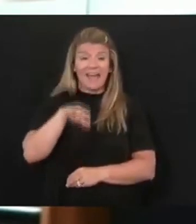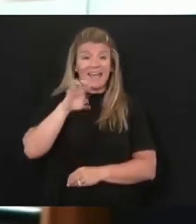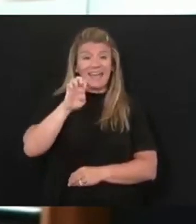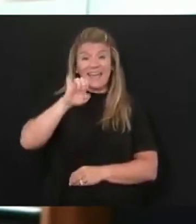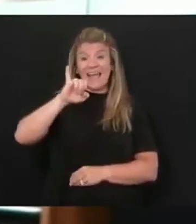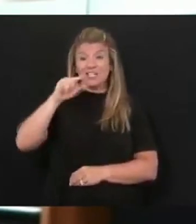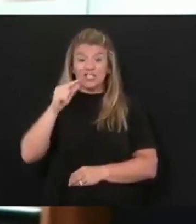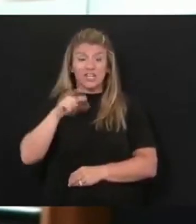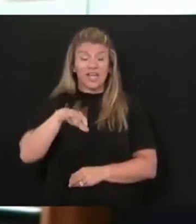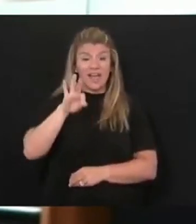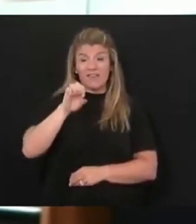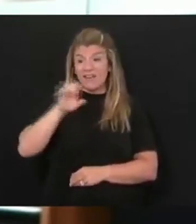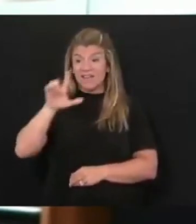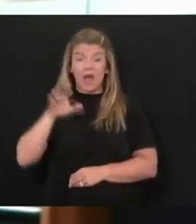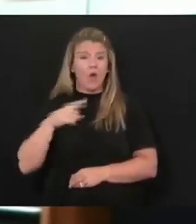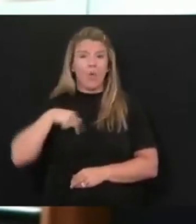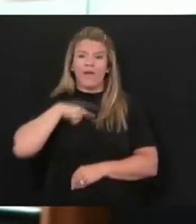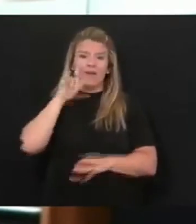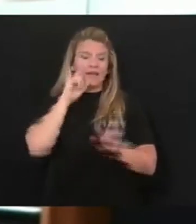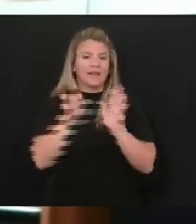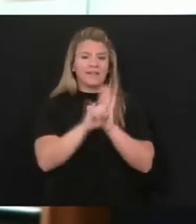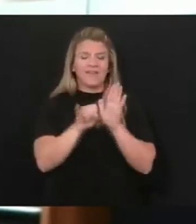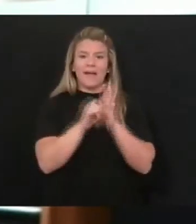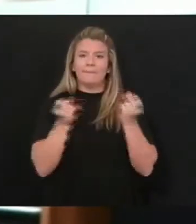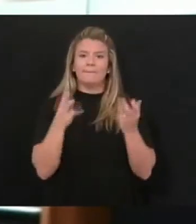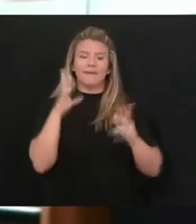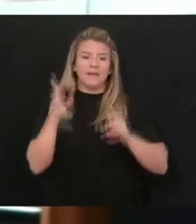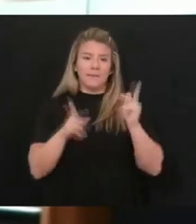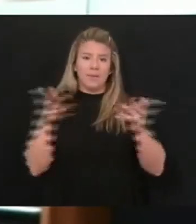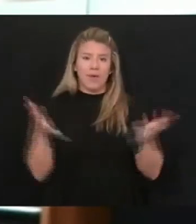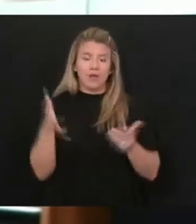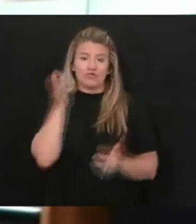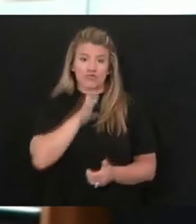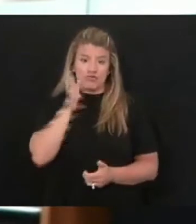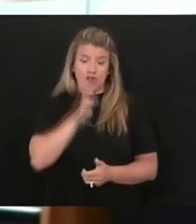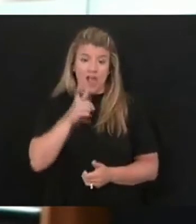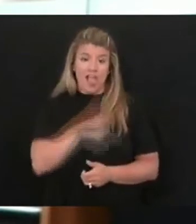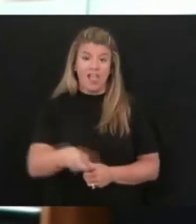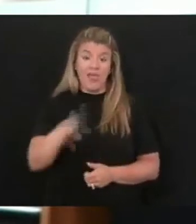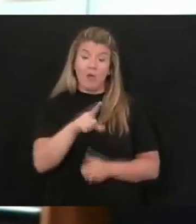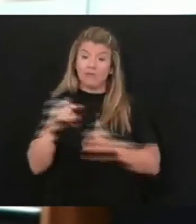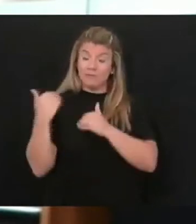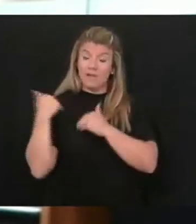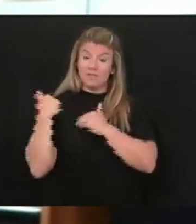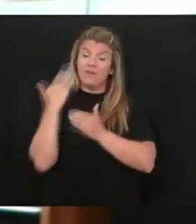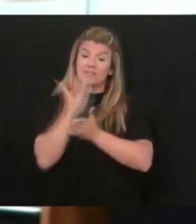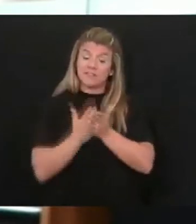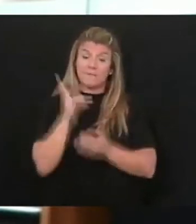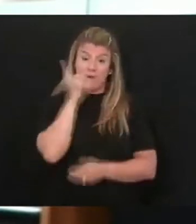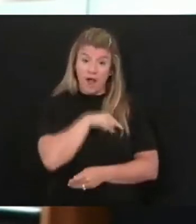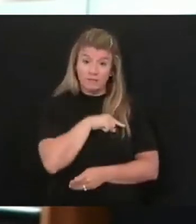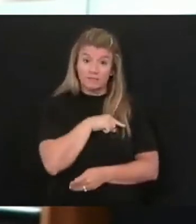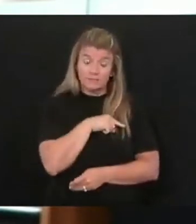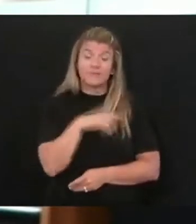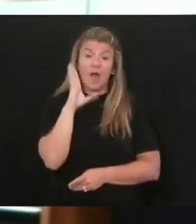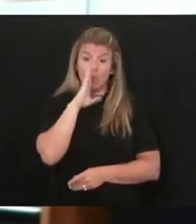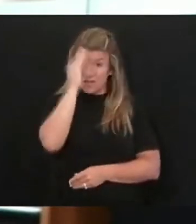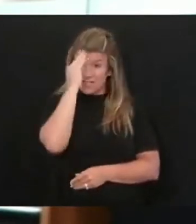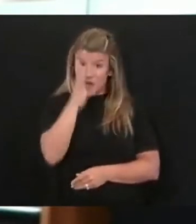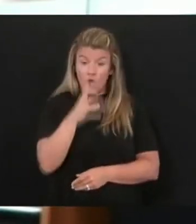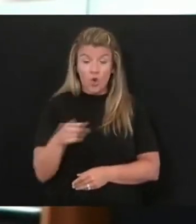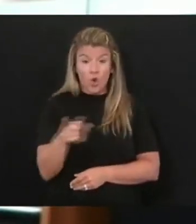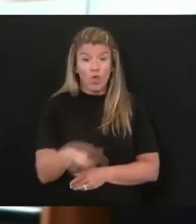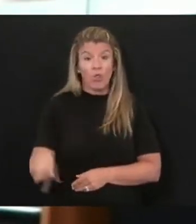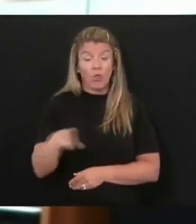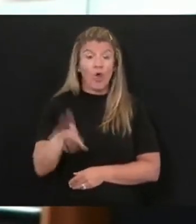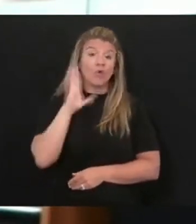We've identified several folks here in the Charleston area who are responsible for some of the fraud. And I can tell you, those folks are going to be